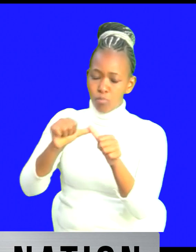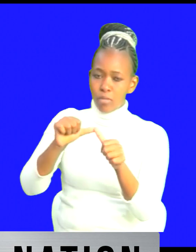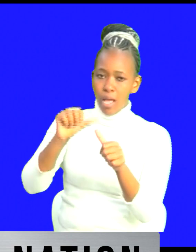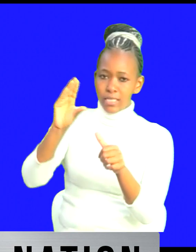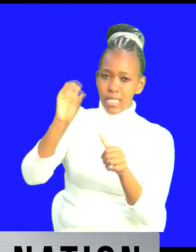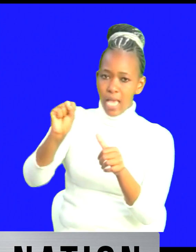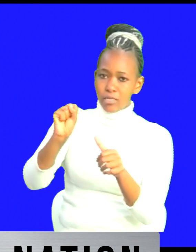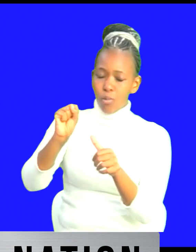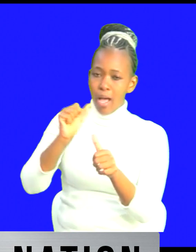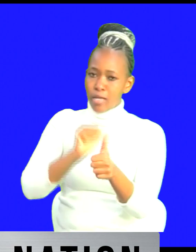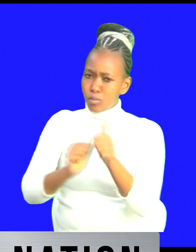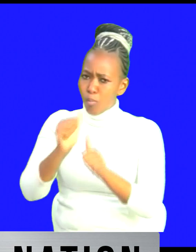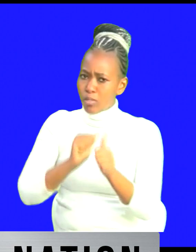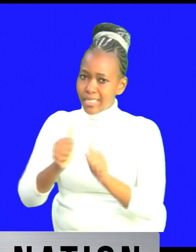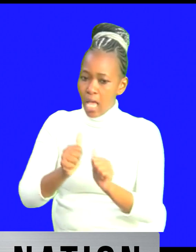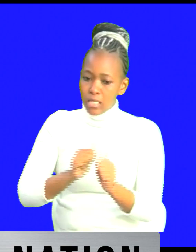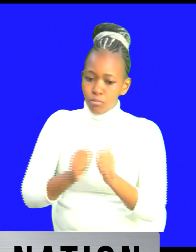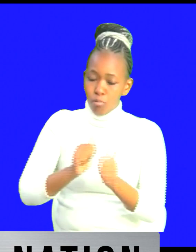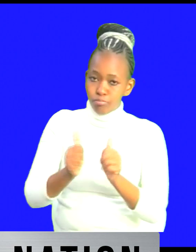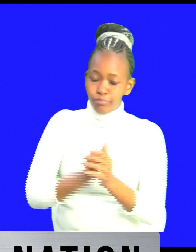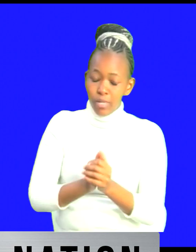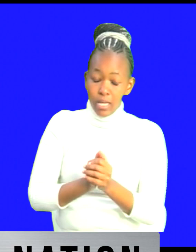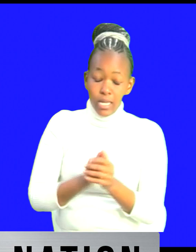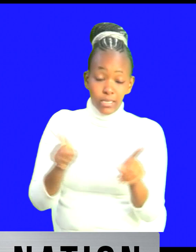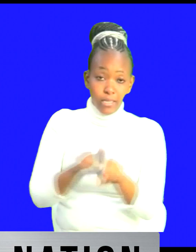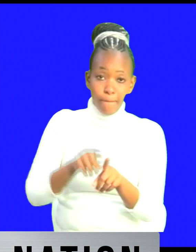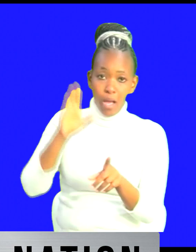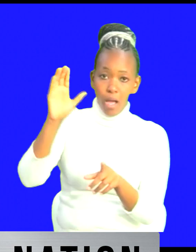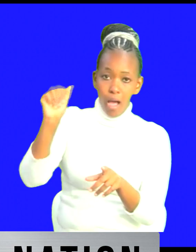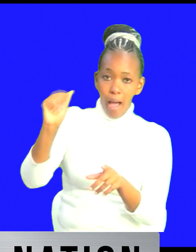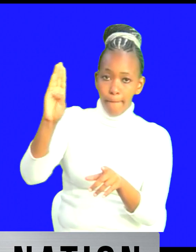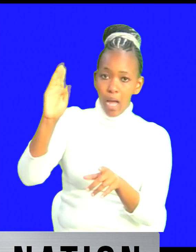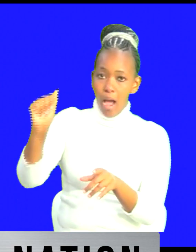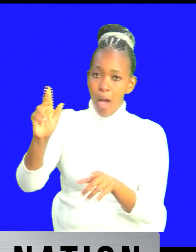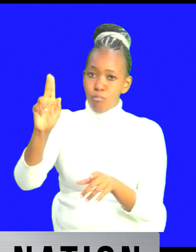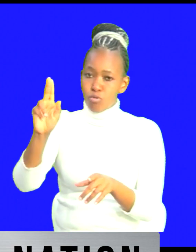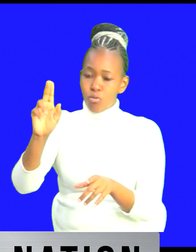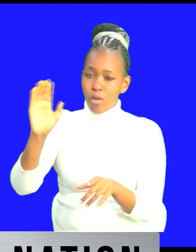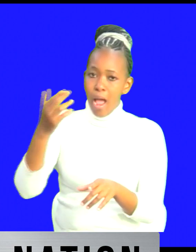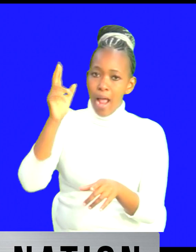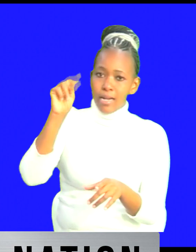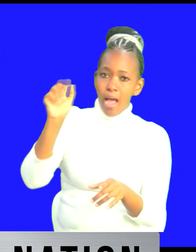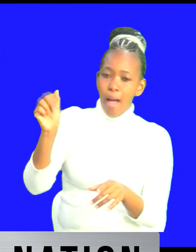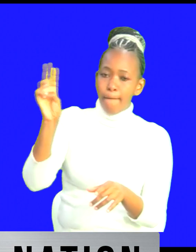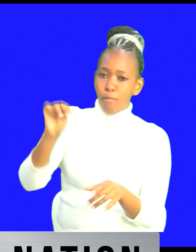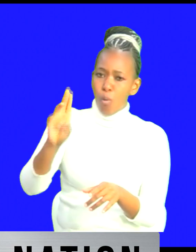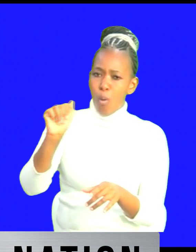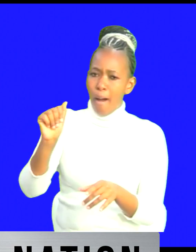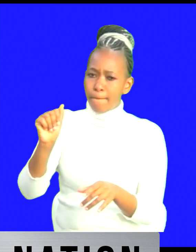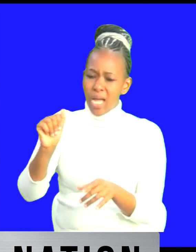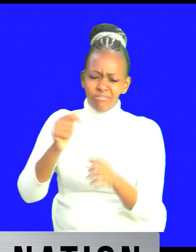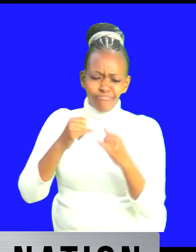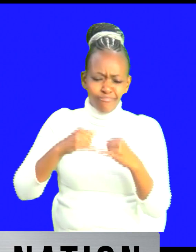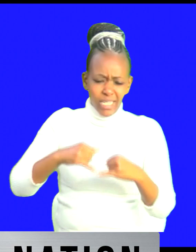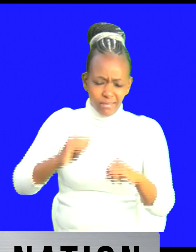uh i think uh babu namuamba is trying right uh the only thing that we must make sure is that we